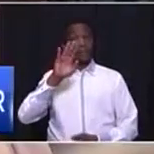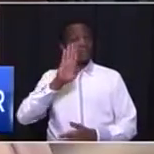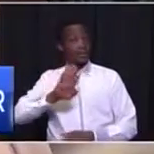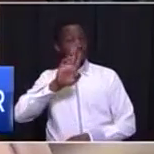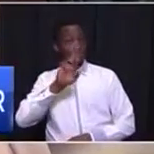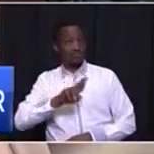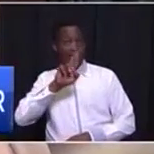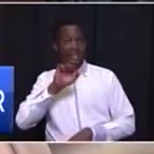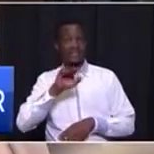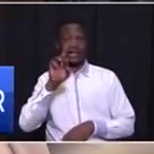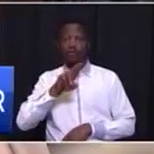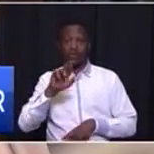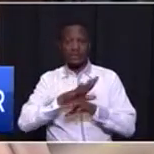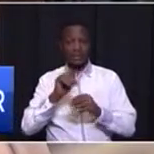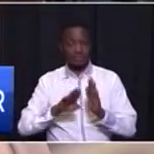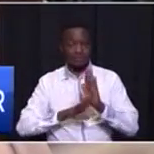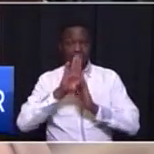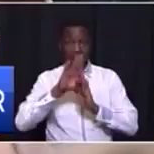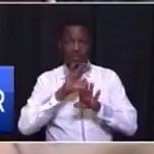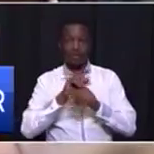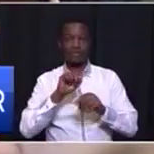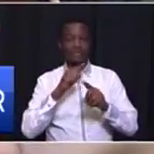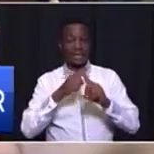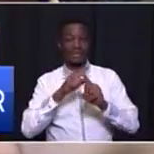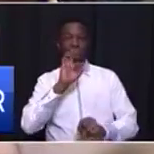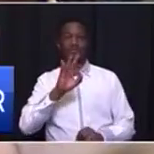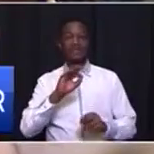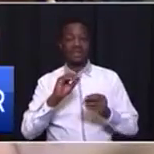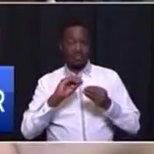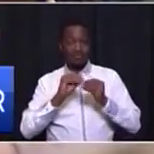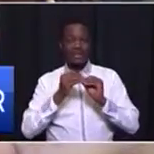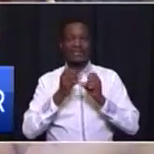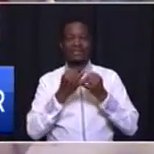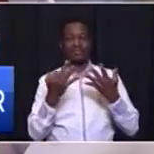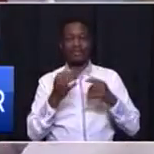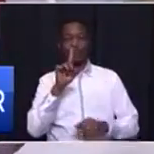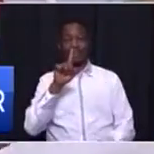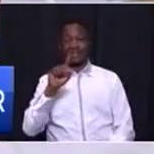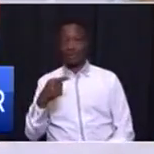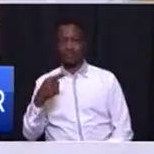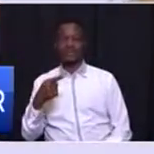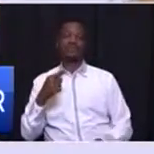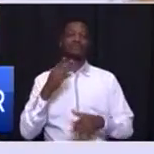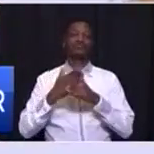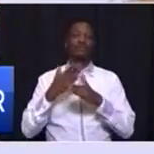production of the X3 model, creating 1,000 additional jobs.